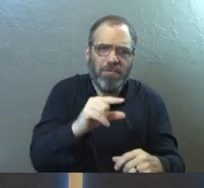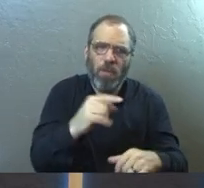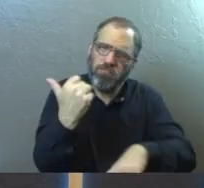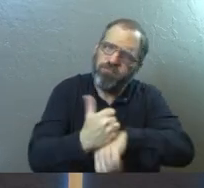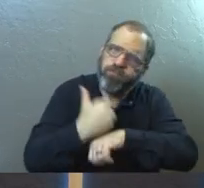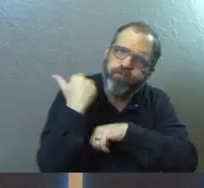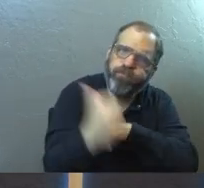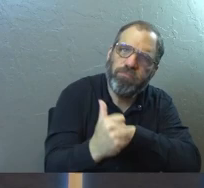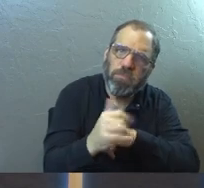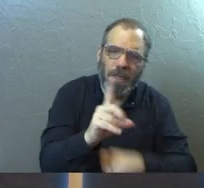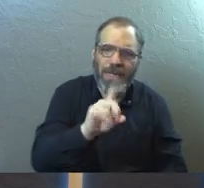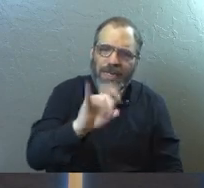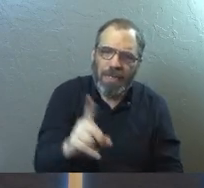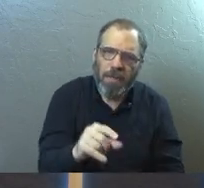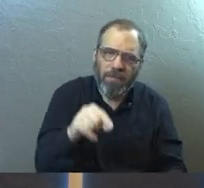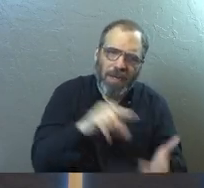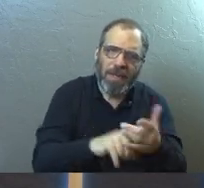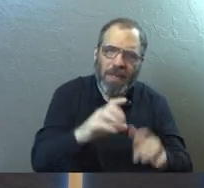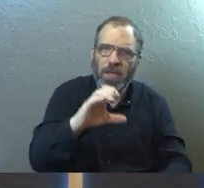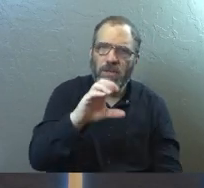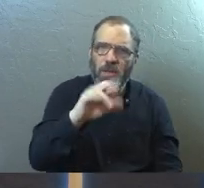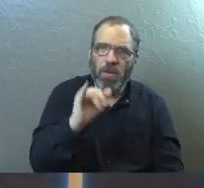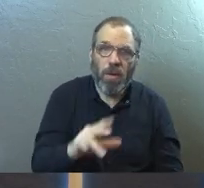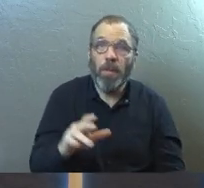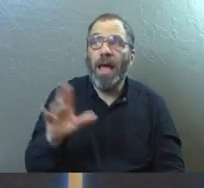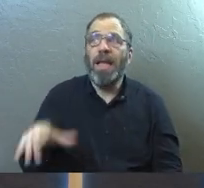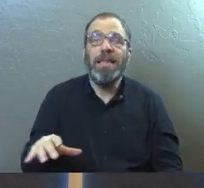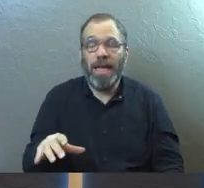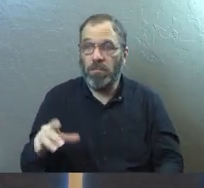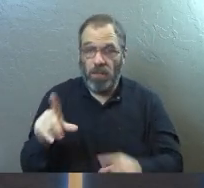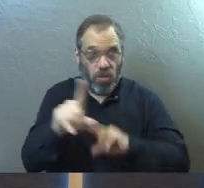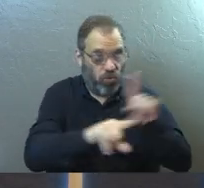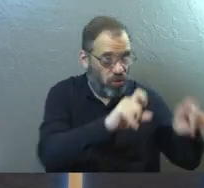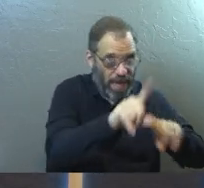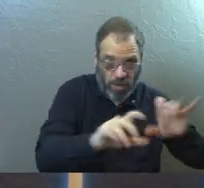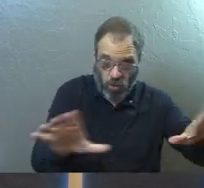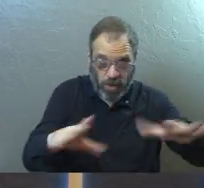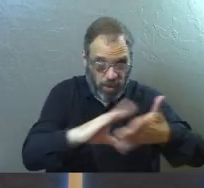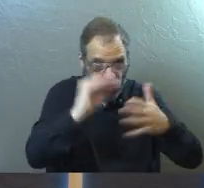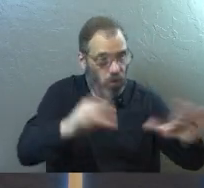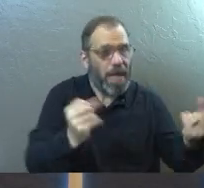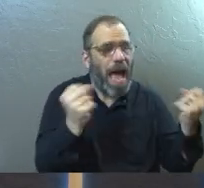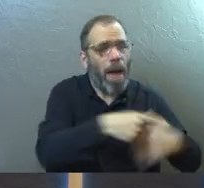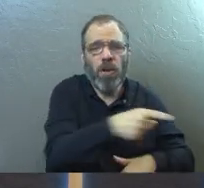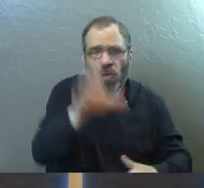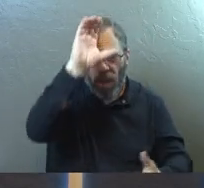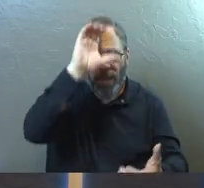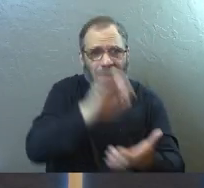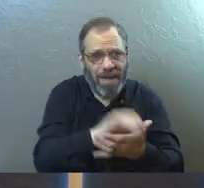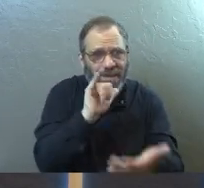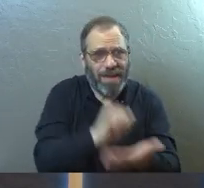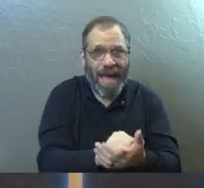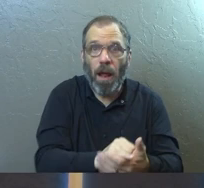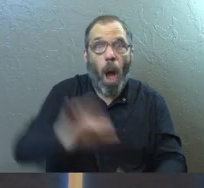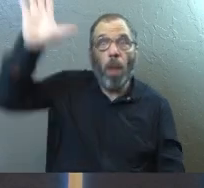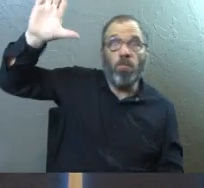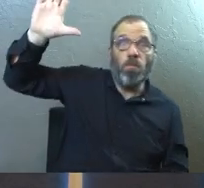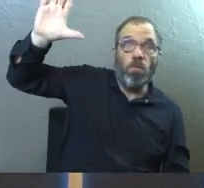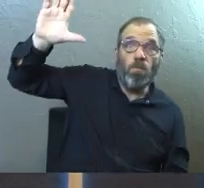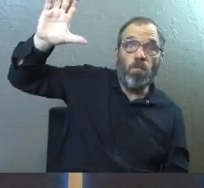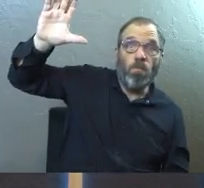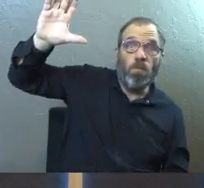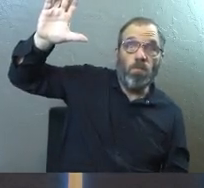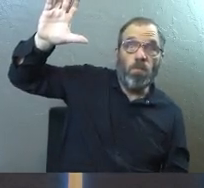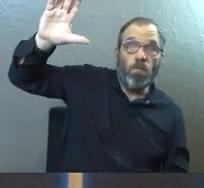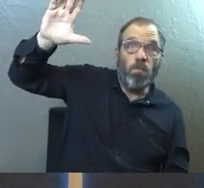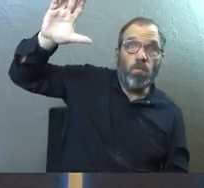for this crime, why they had done it. And then she surveyed us all at the end and said, how many of believe that they did it? All our hands went up.